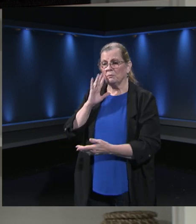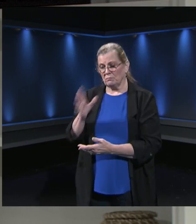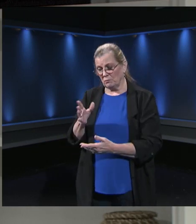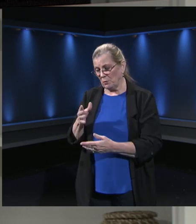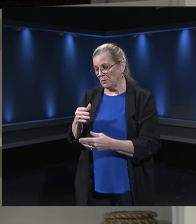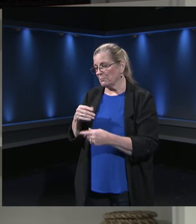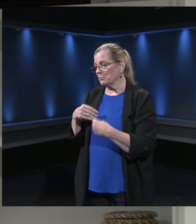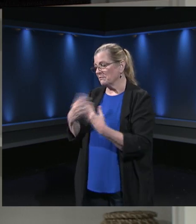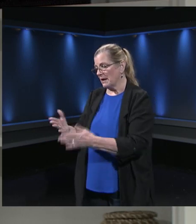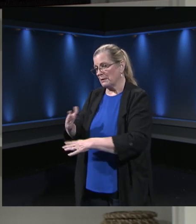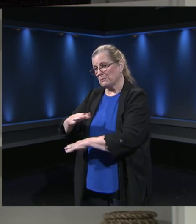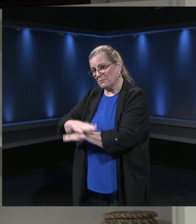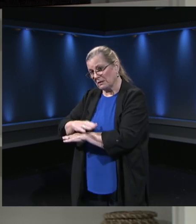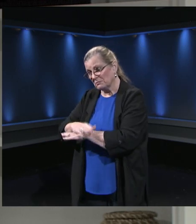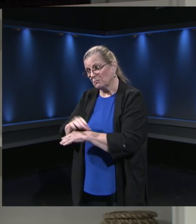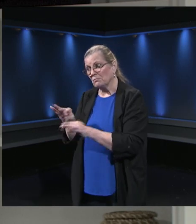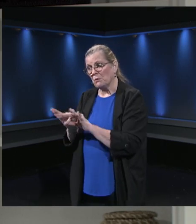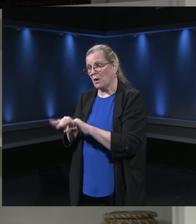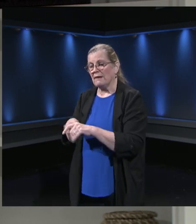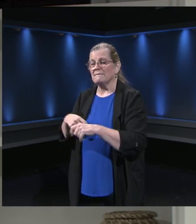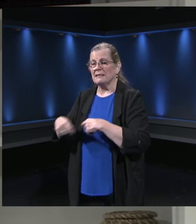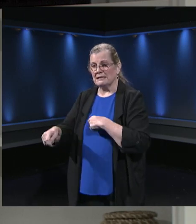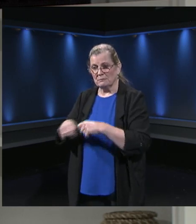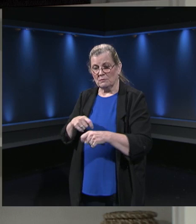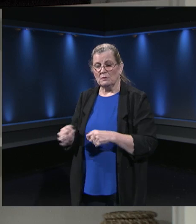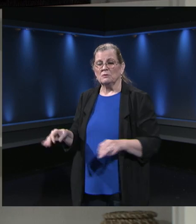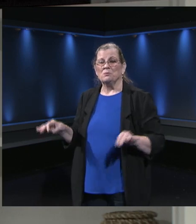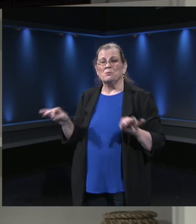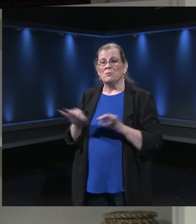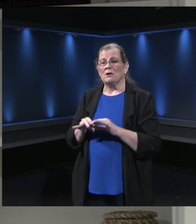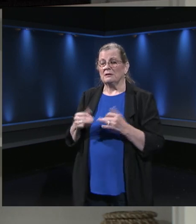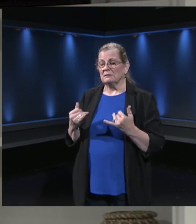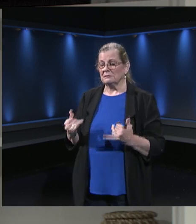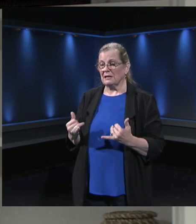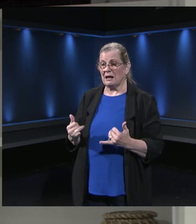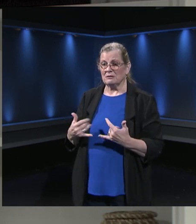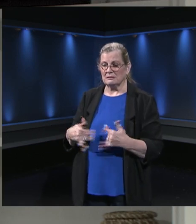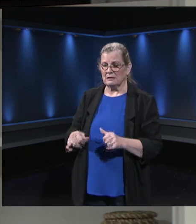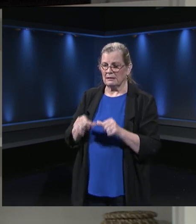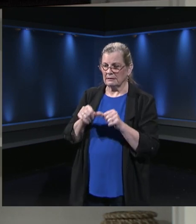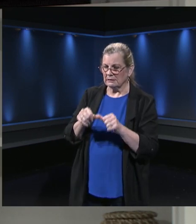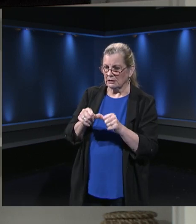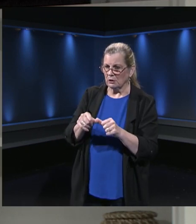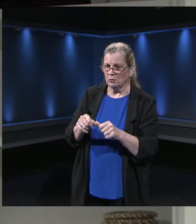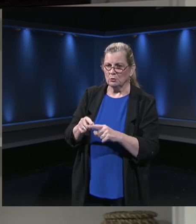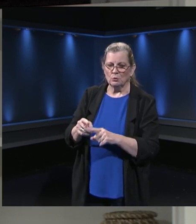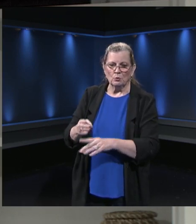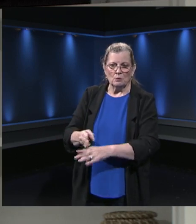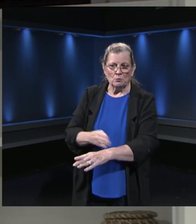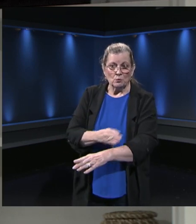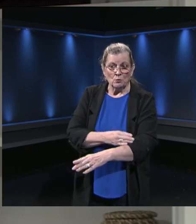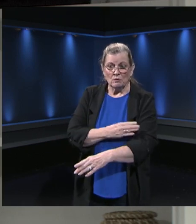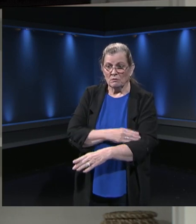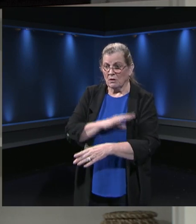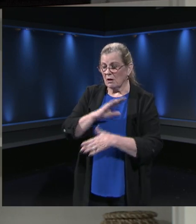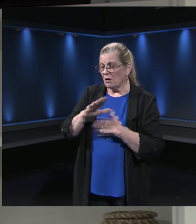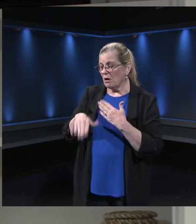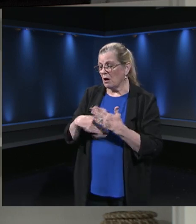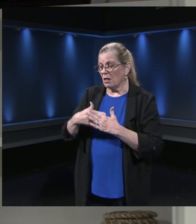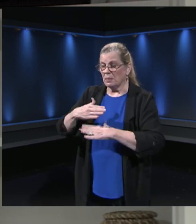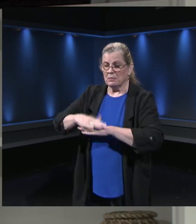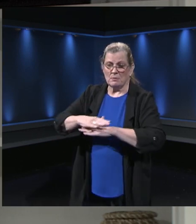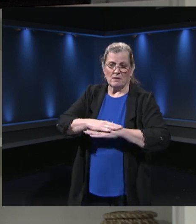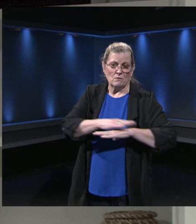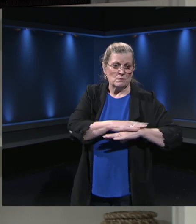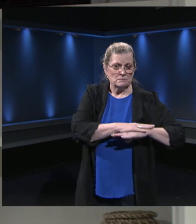very important. And we will continue to do everything we can to enhance all the platforms that we're using in Fairfax